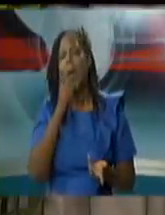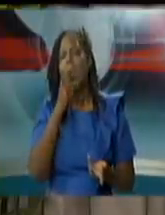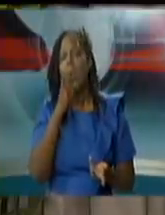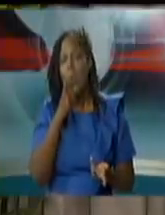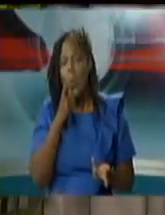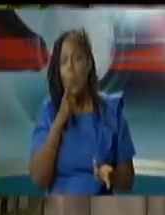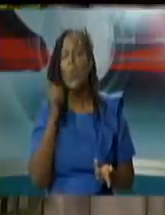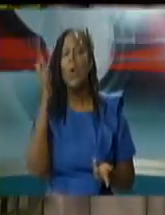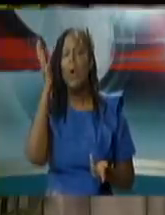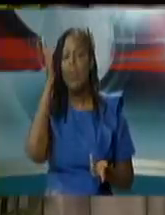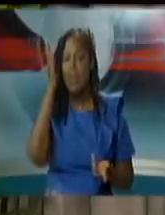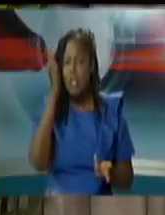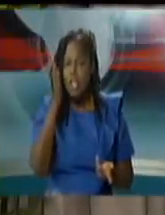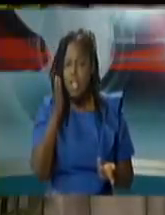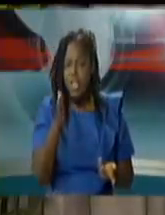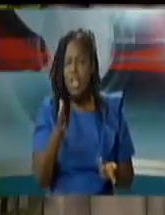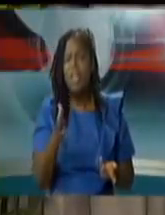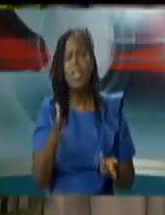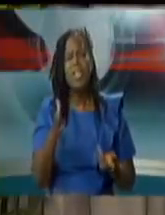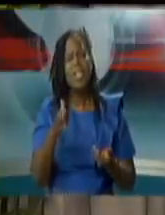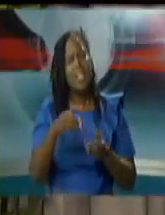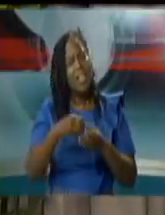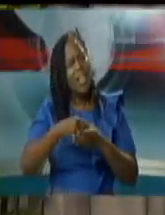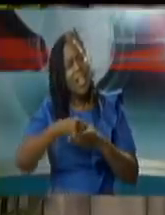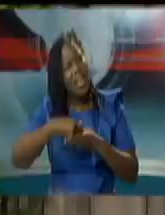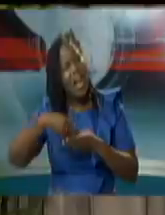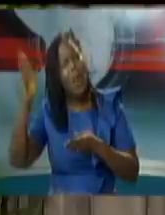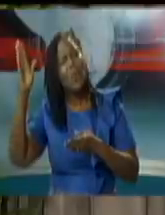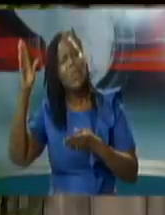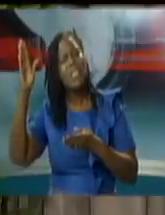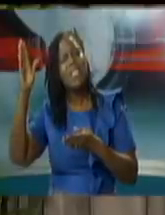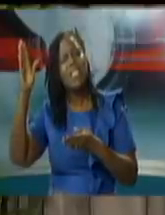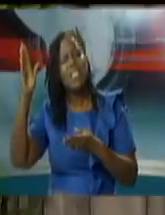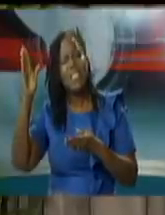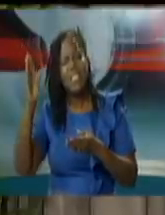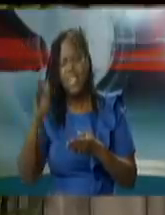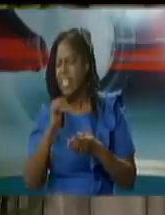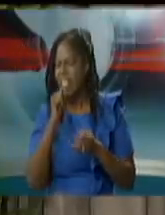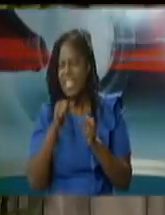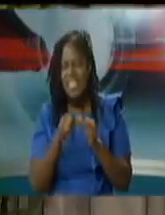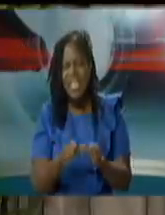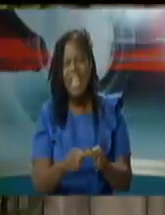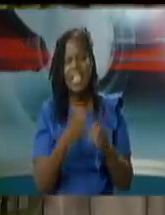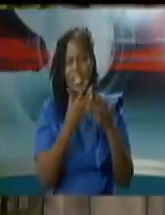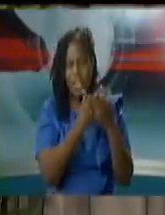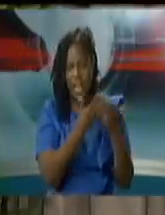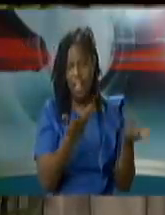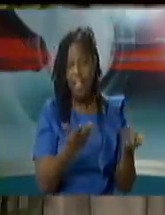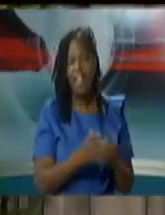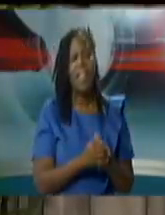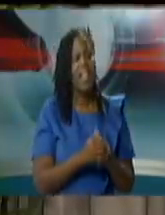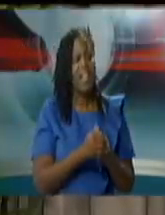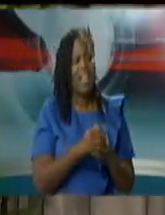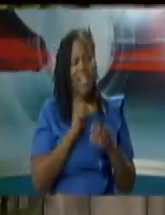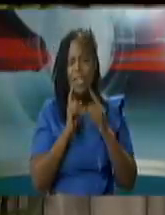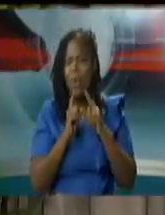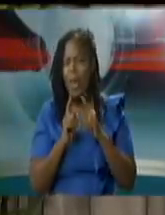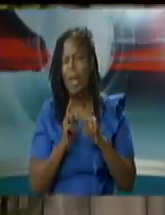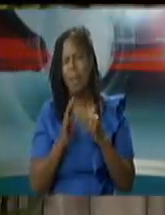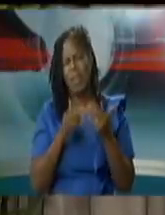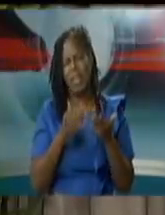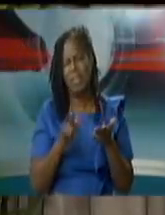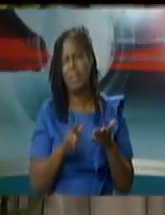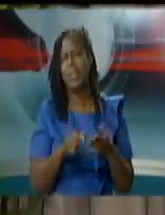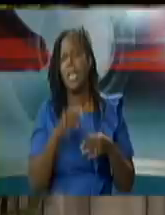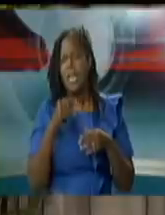if they got a conviction they would have spent more time in jail than the conviction would have yielded that's called maximum sentence you've spent more time